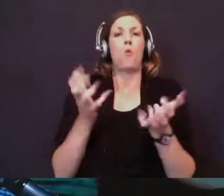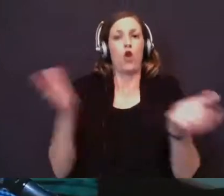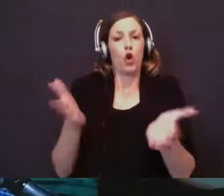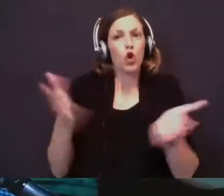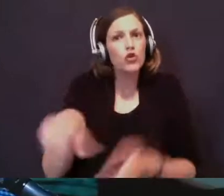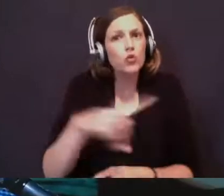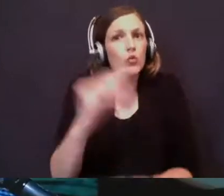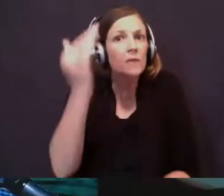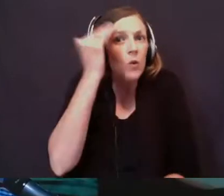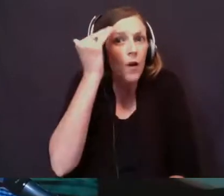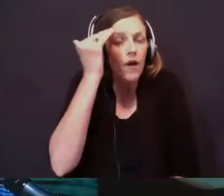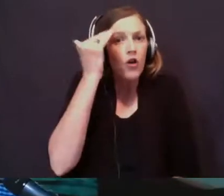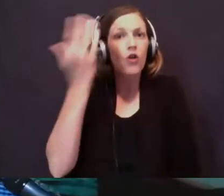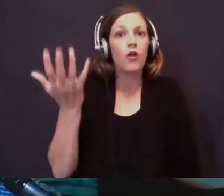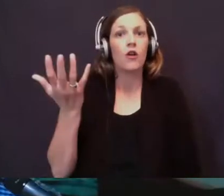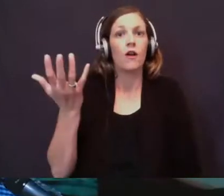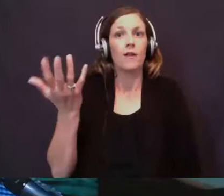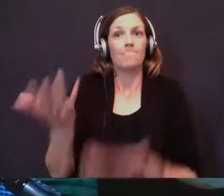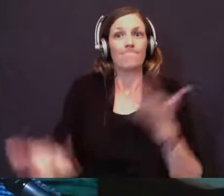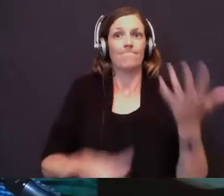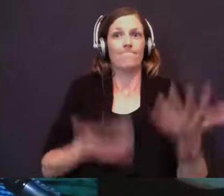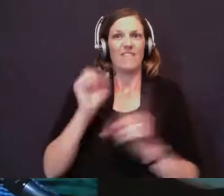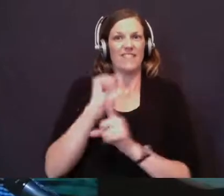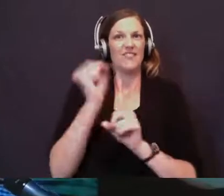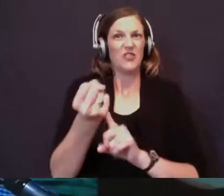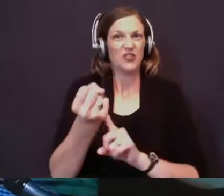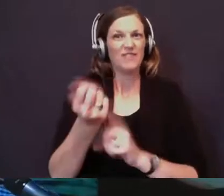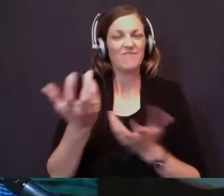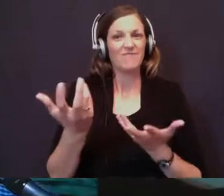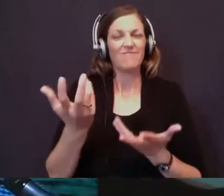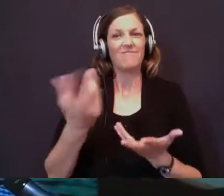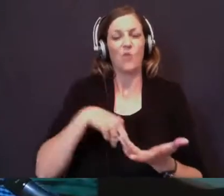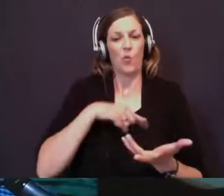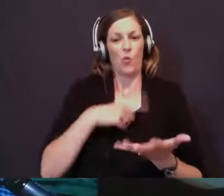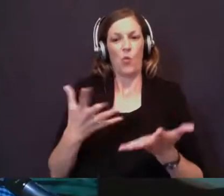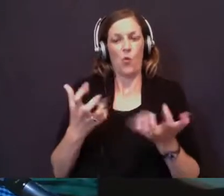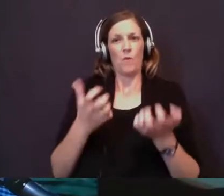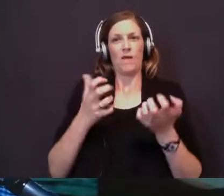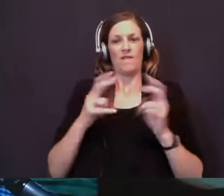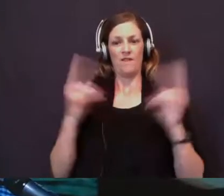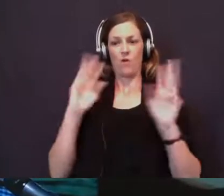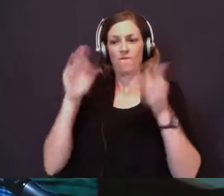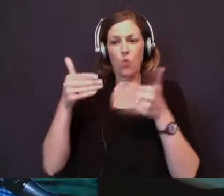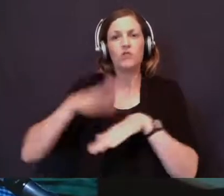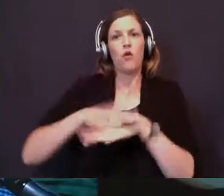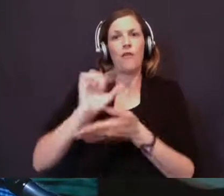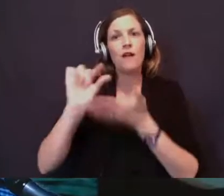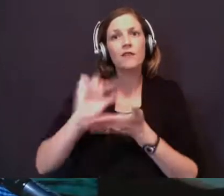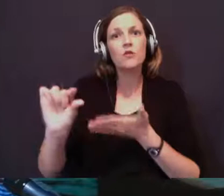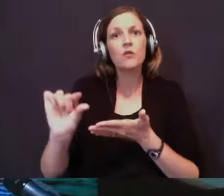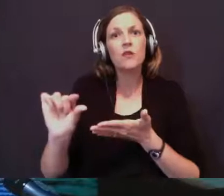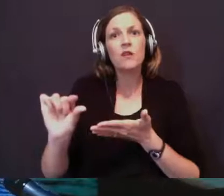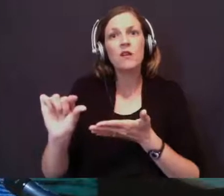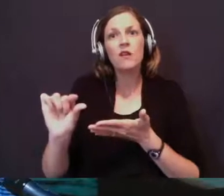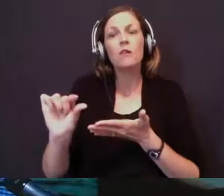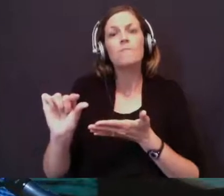be mindful of the heartbeat of this while we're doing this, is that we want to be very focused on the gospel, not preventing other